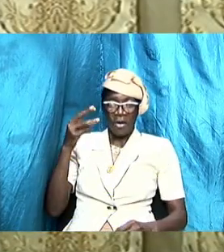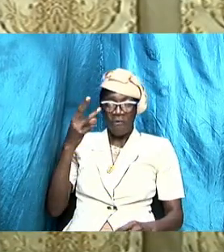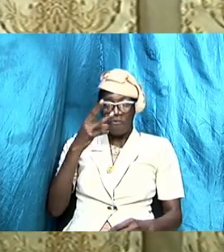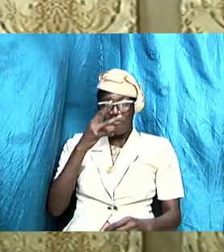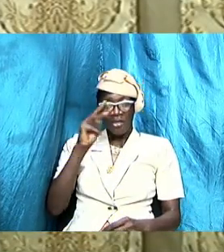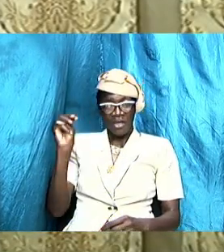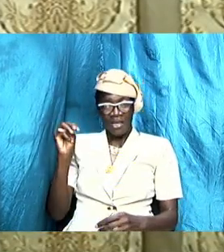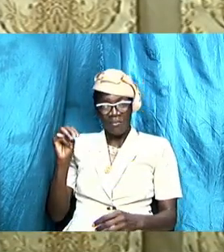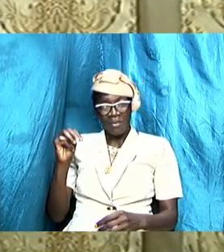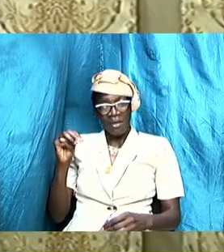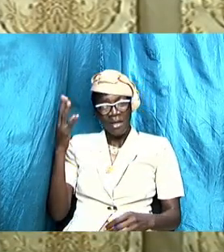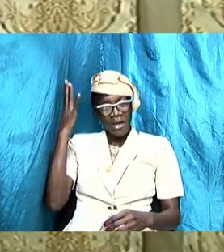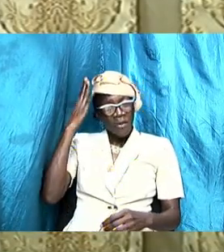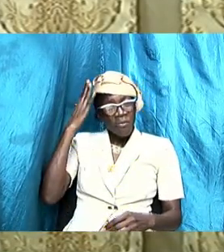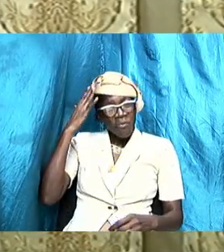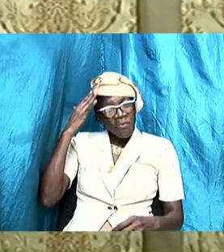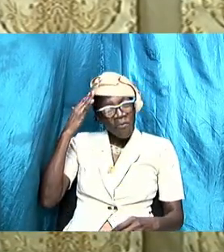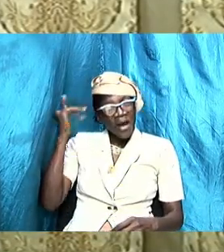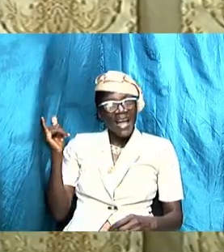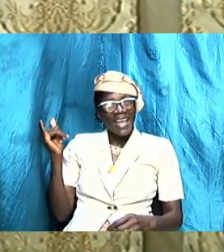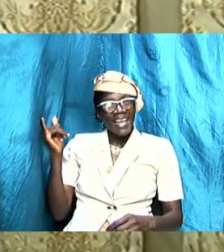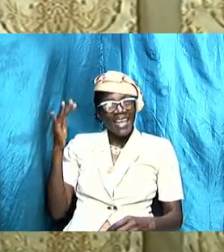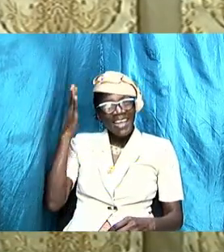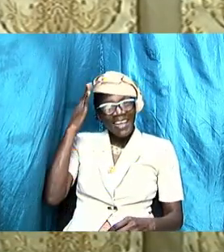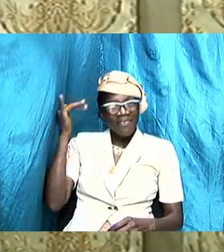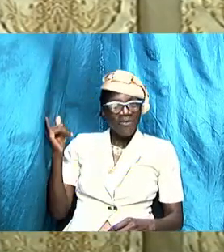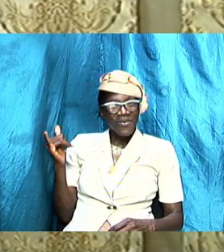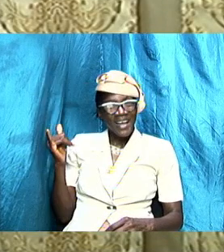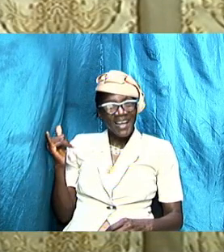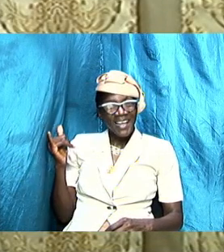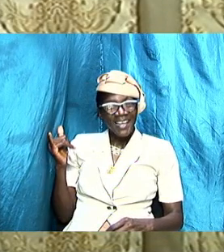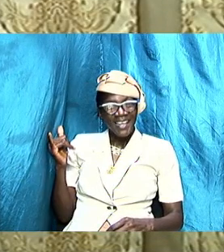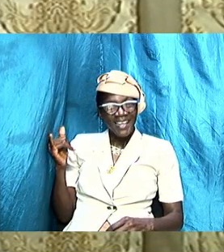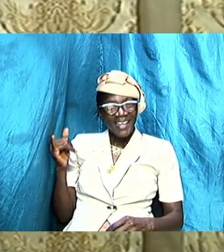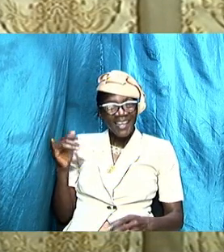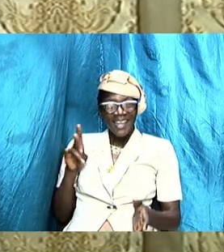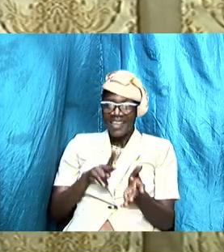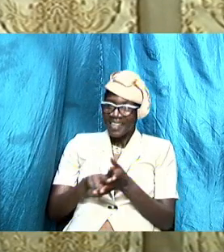why kill yourself why kill ourselves